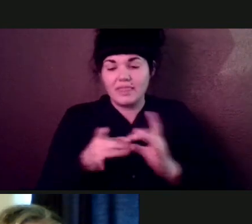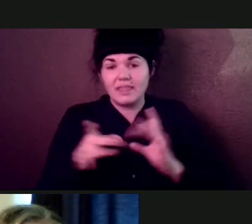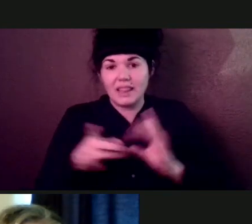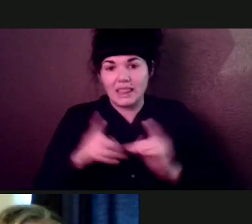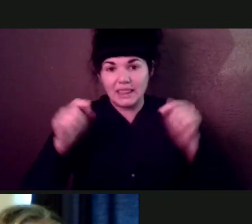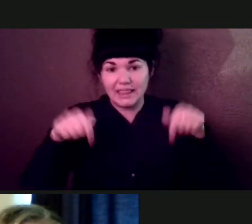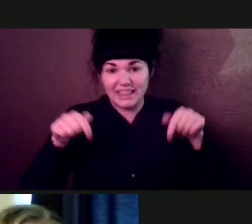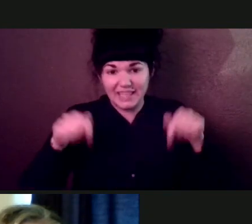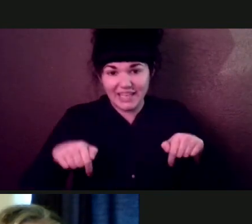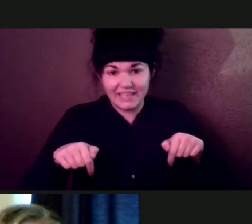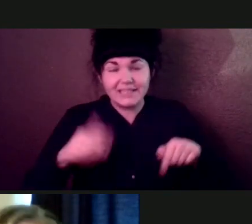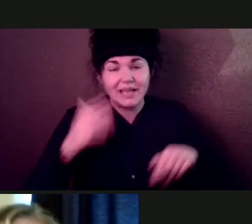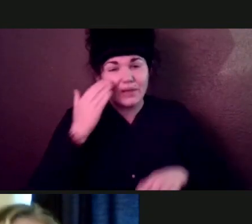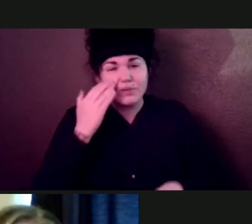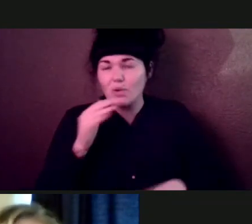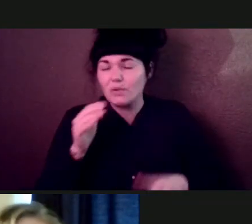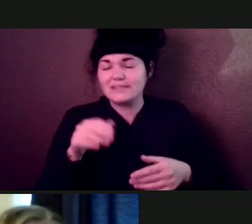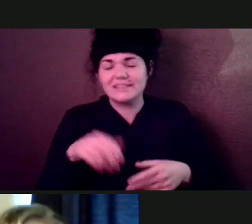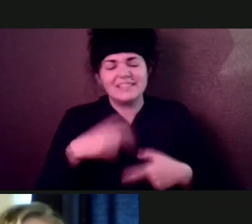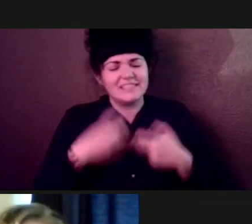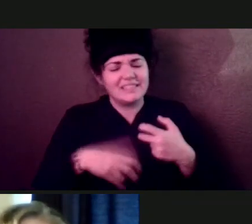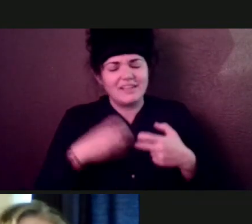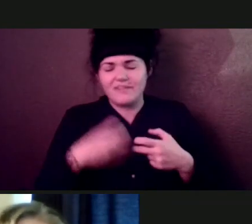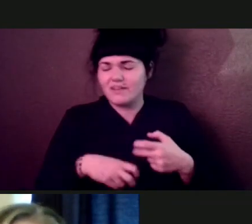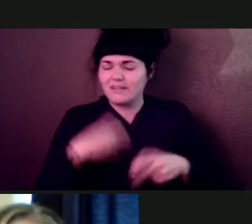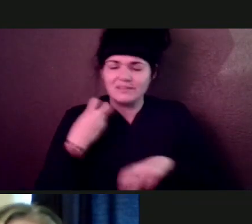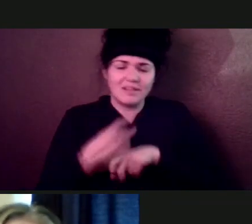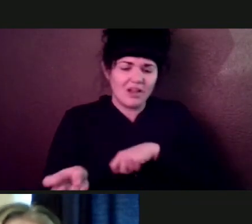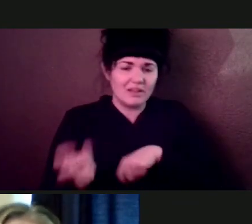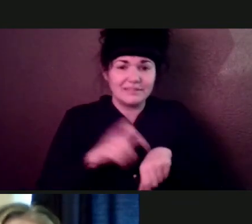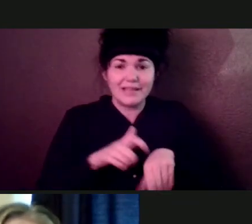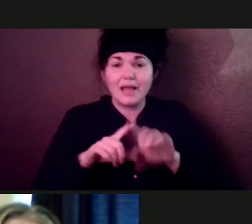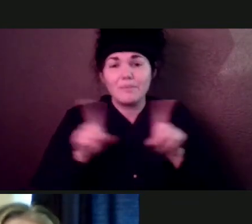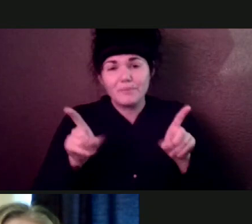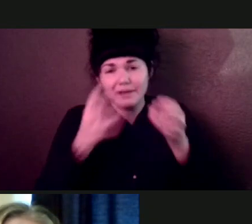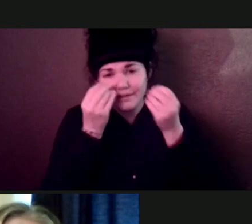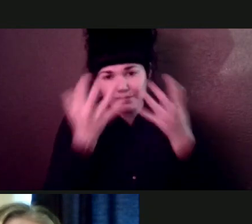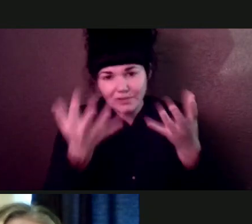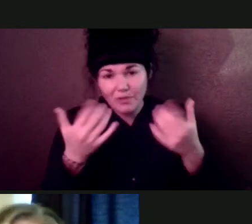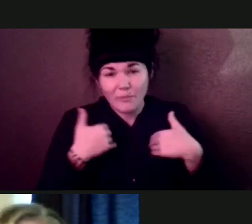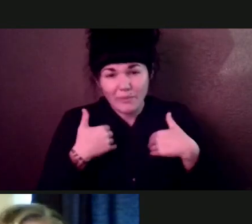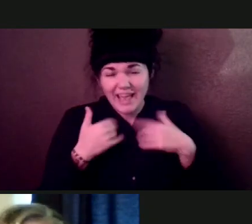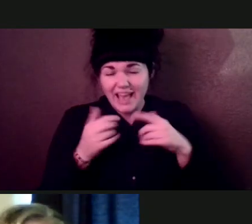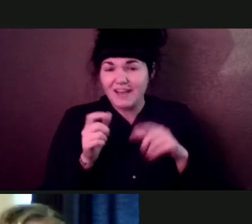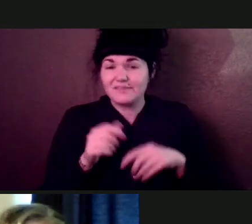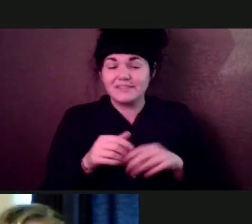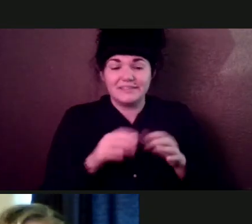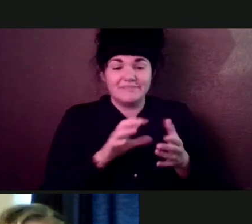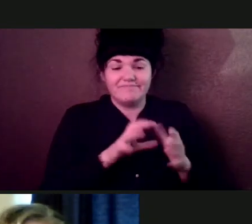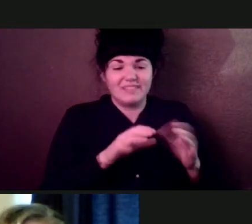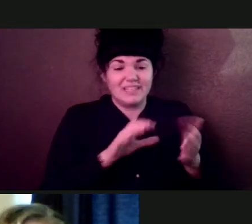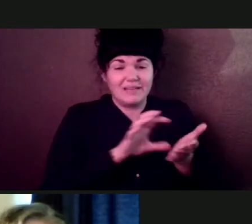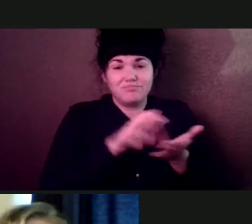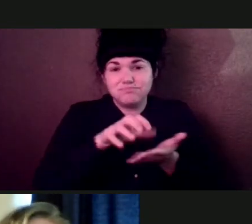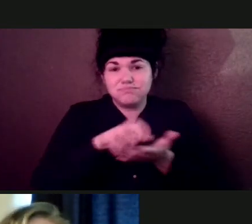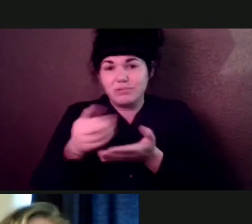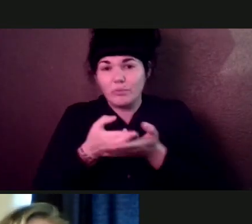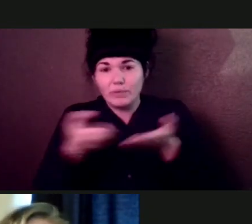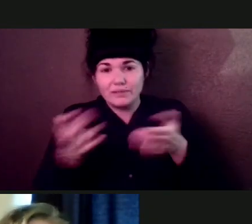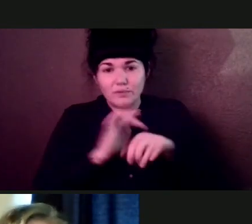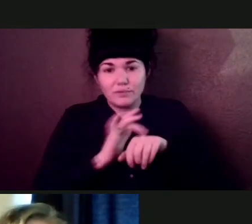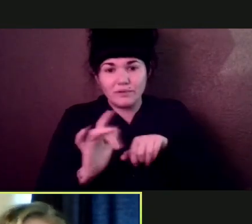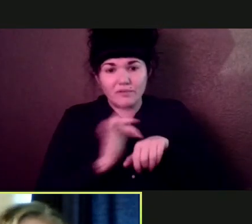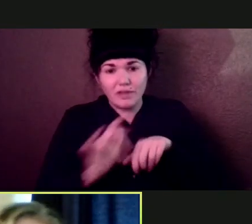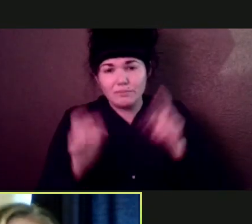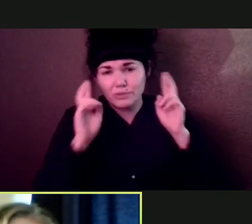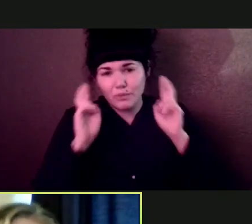resources available. And hopefully they can be pulled together to keep you in your home. Okay. So.